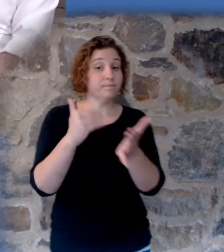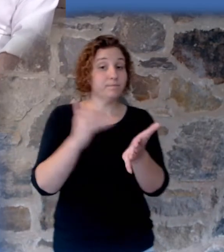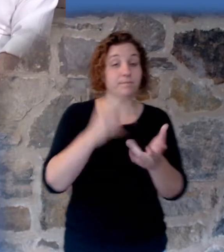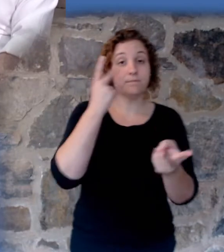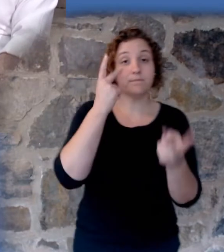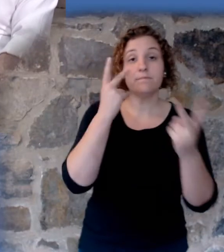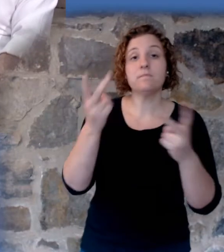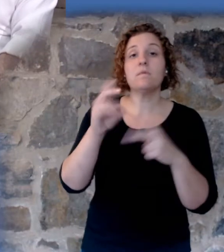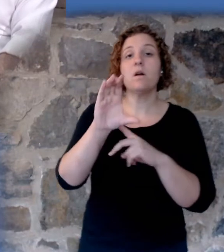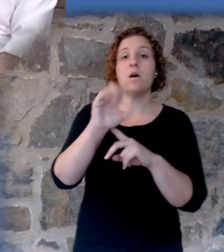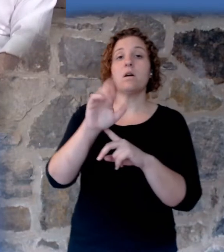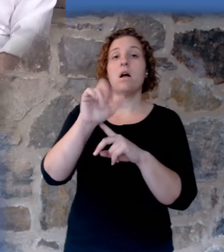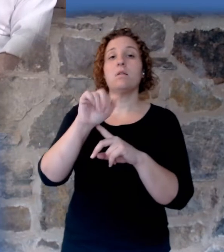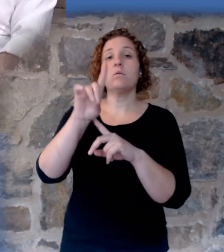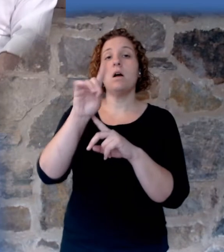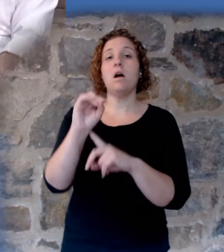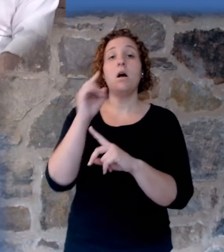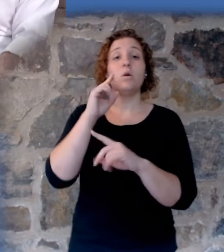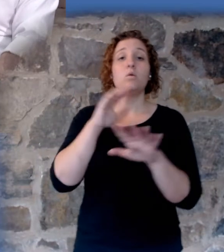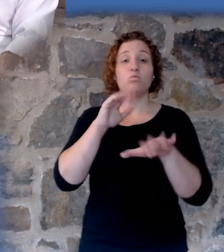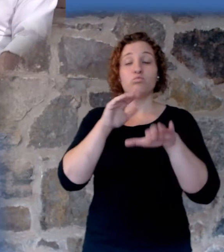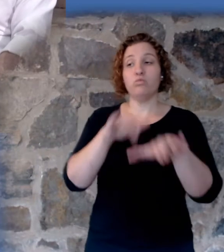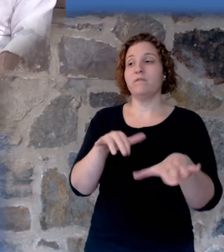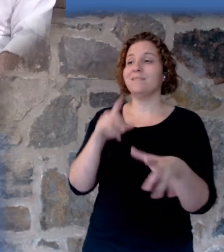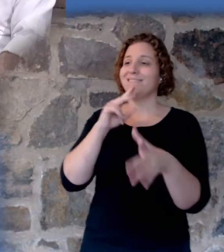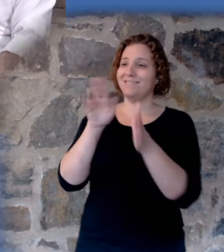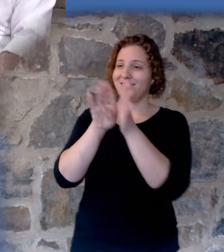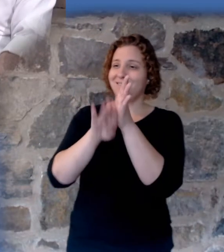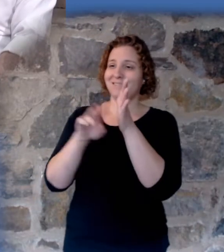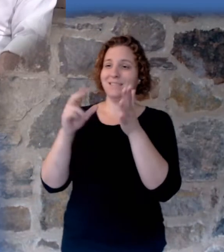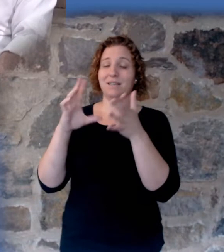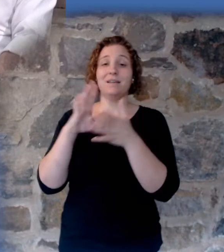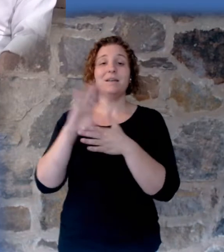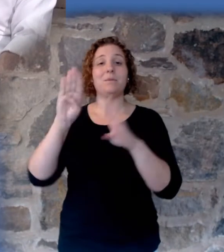cut-through layers of rock, millions of years, Prentice Hall Biology, 1998.